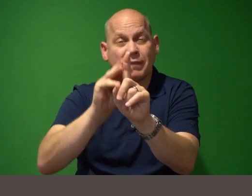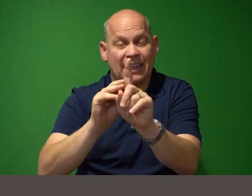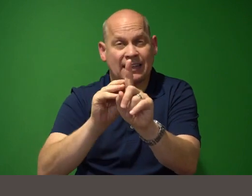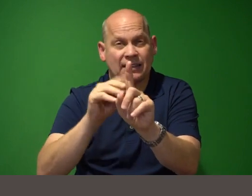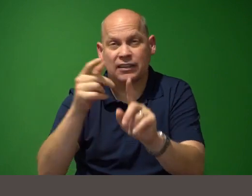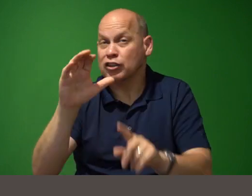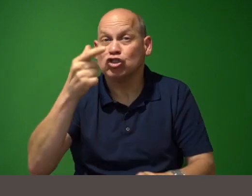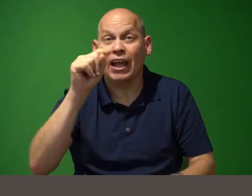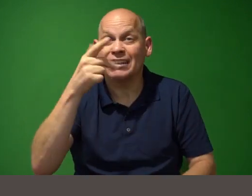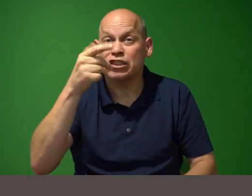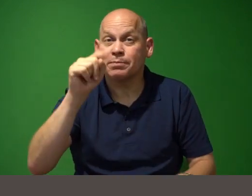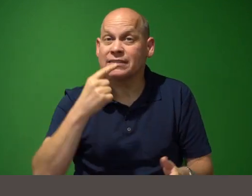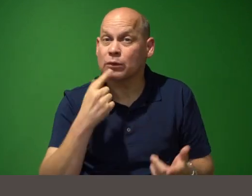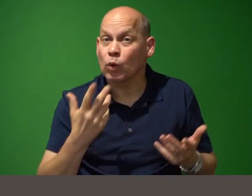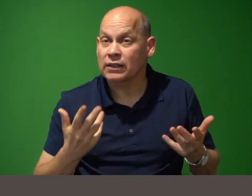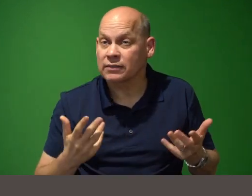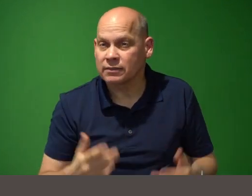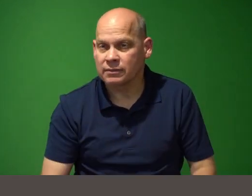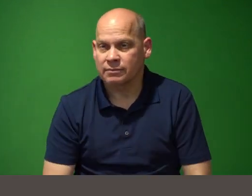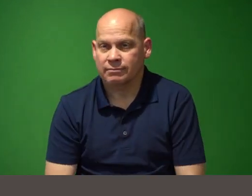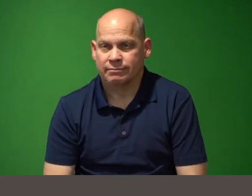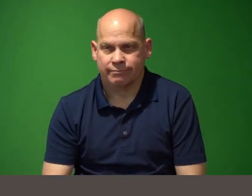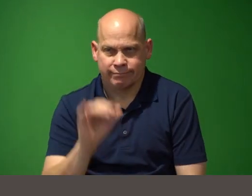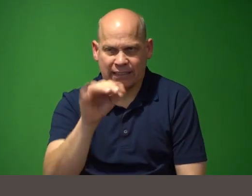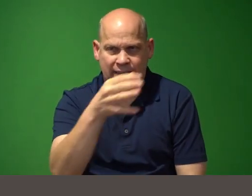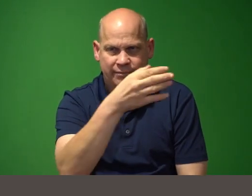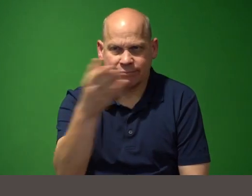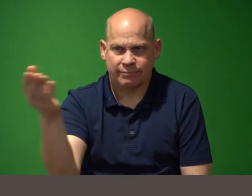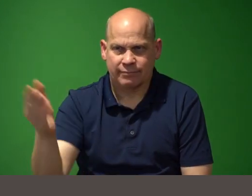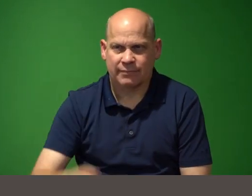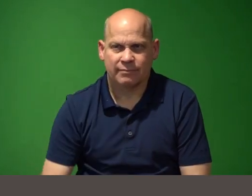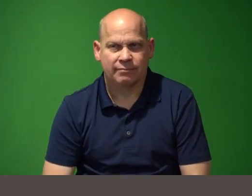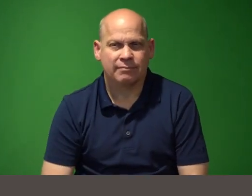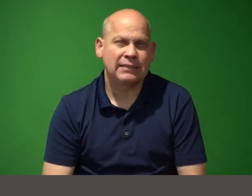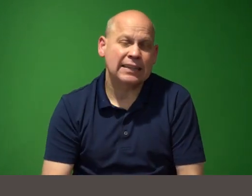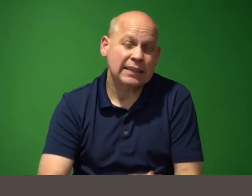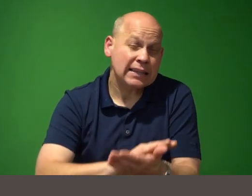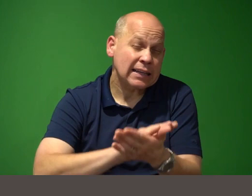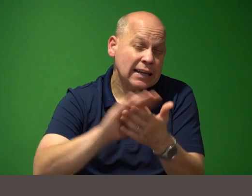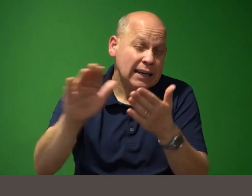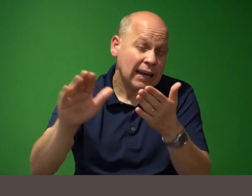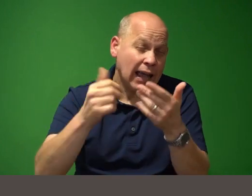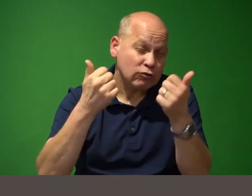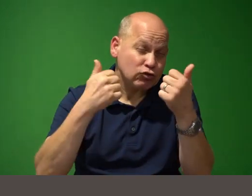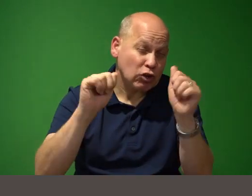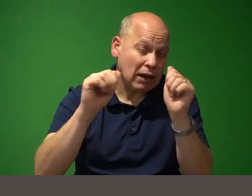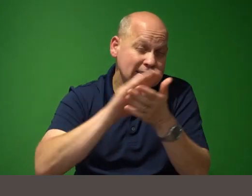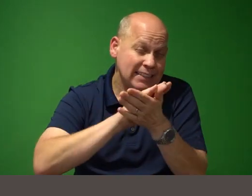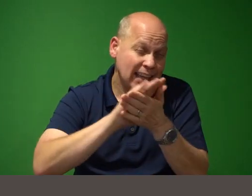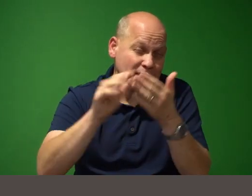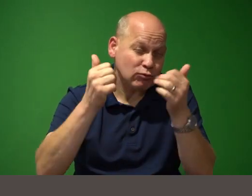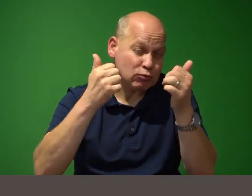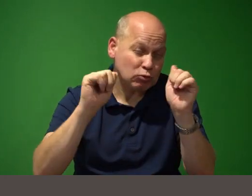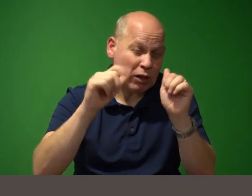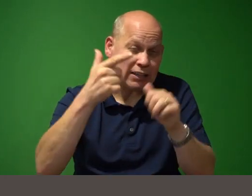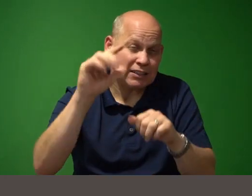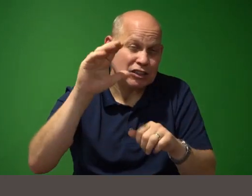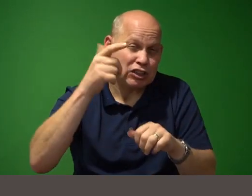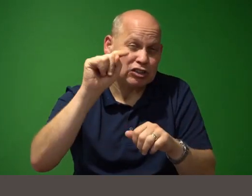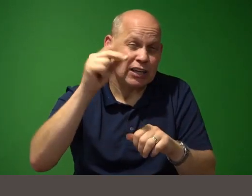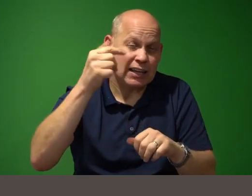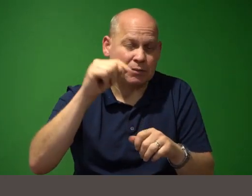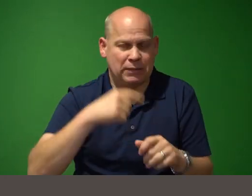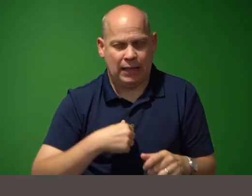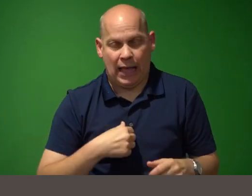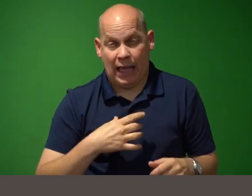nice try chat gpt nice try uh i like the confidence but